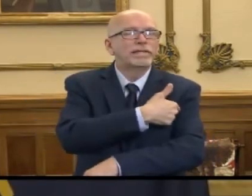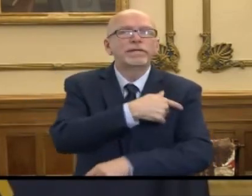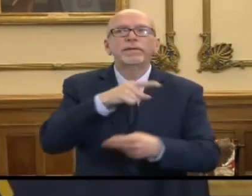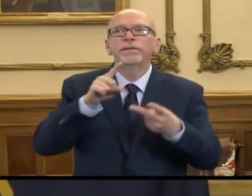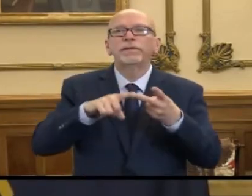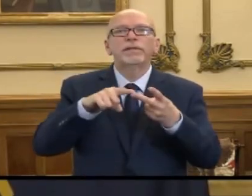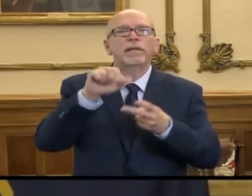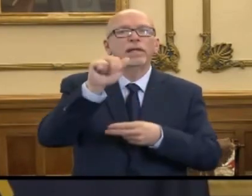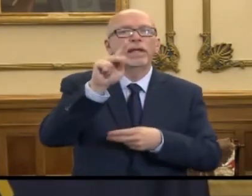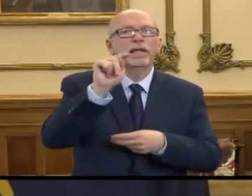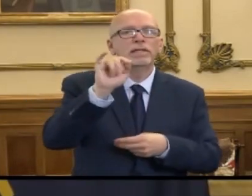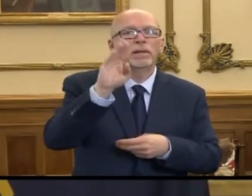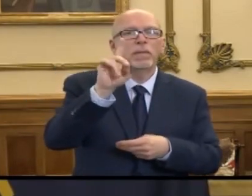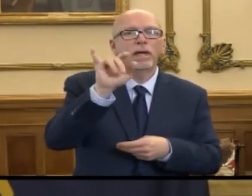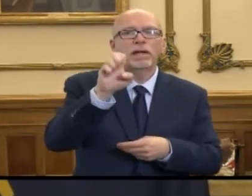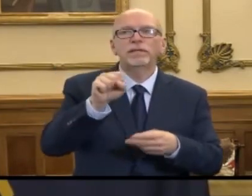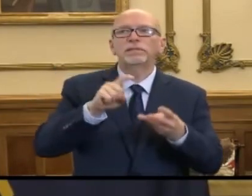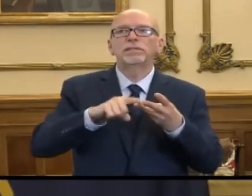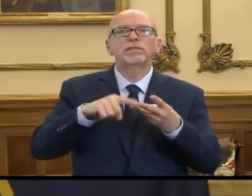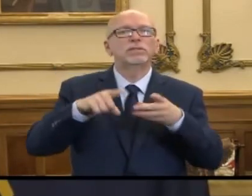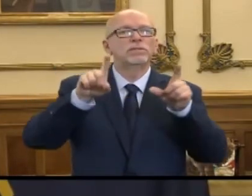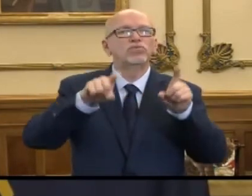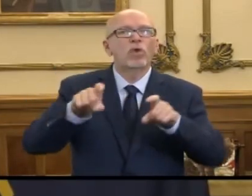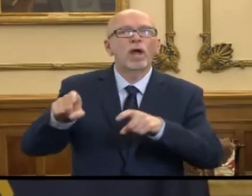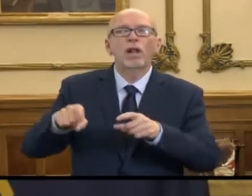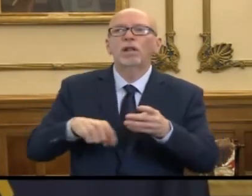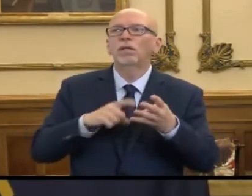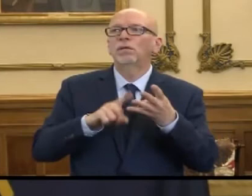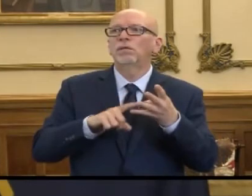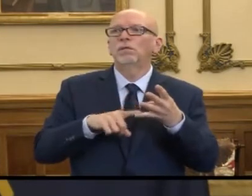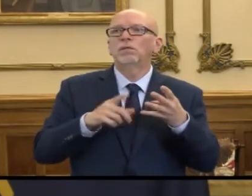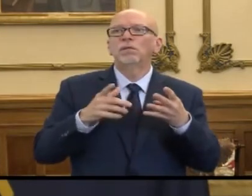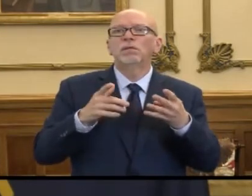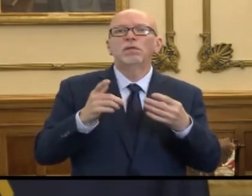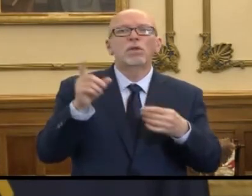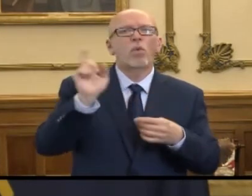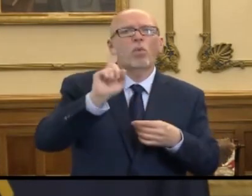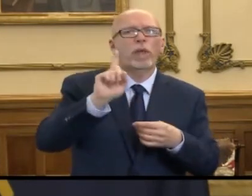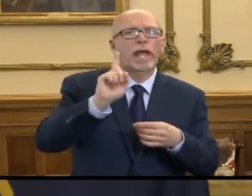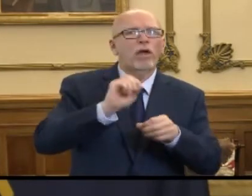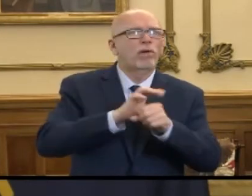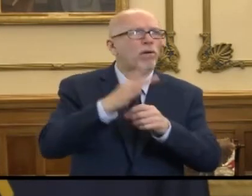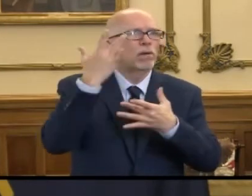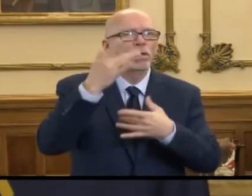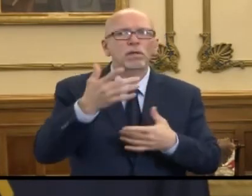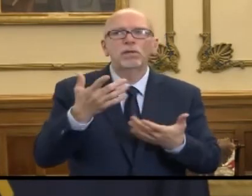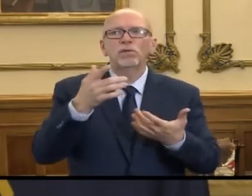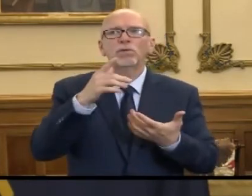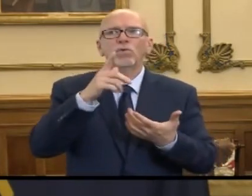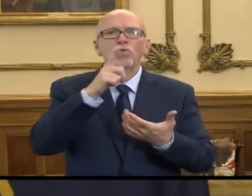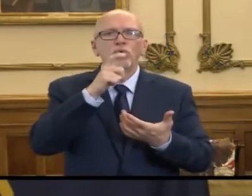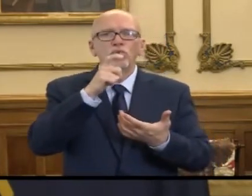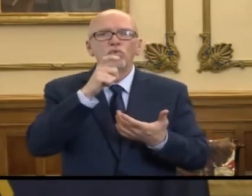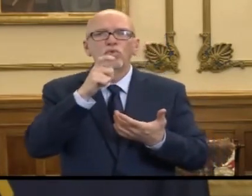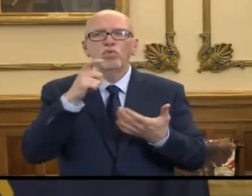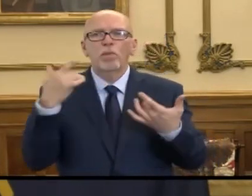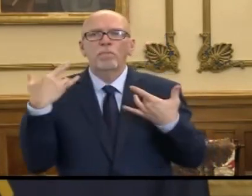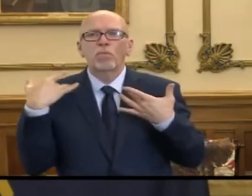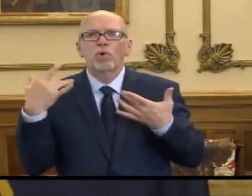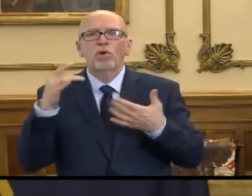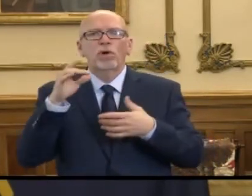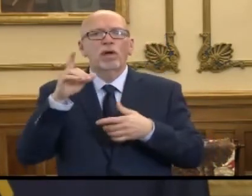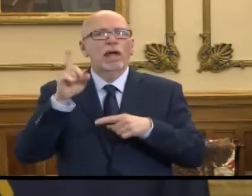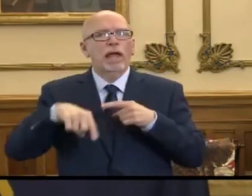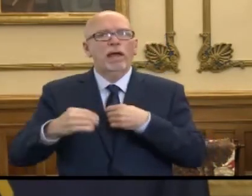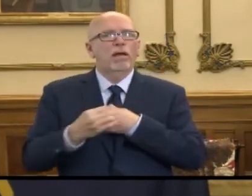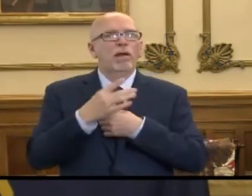antibodies, regarding trials, regarding where this is, who is immune or who is not